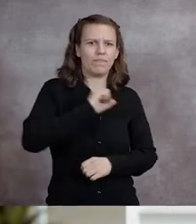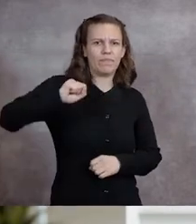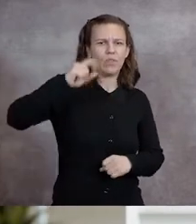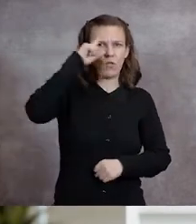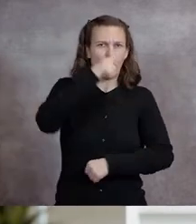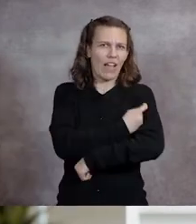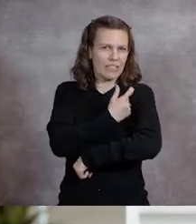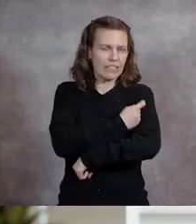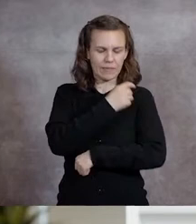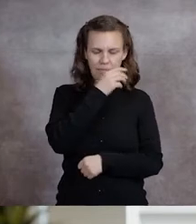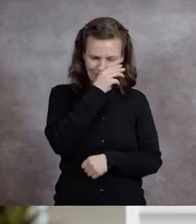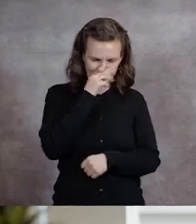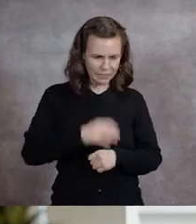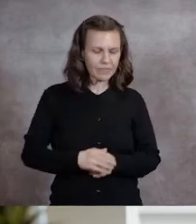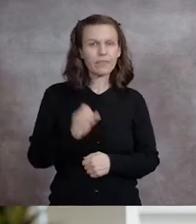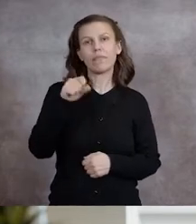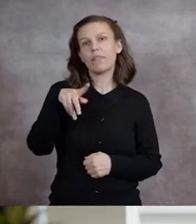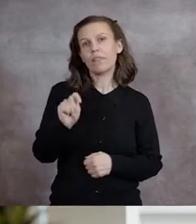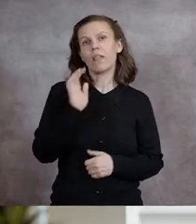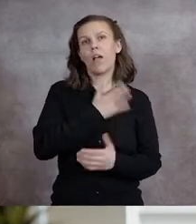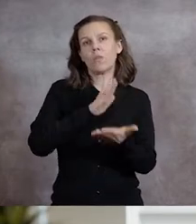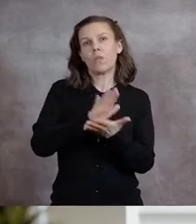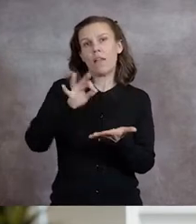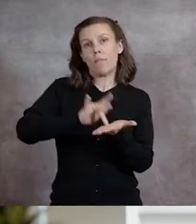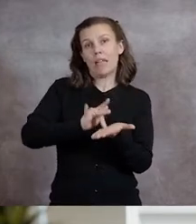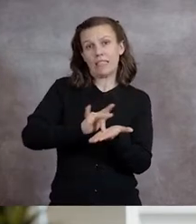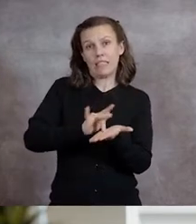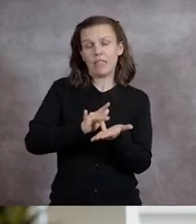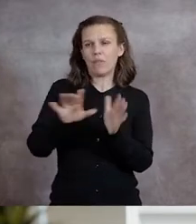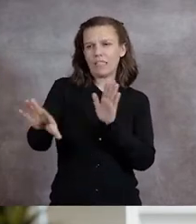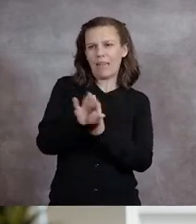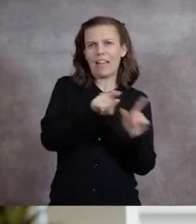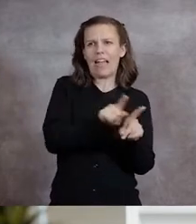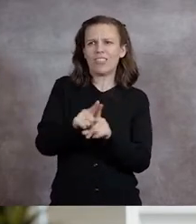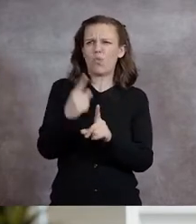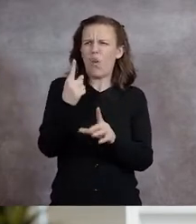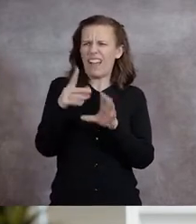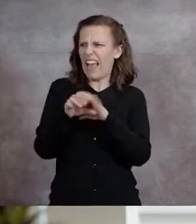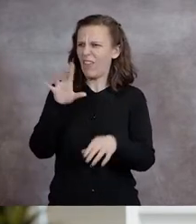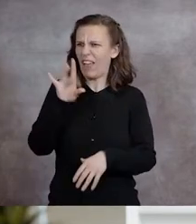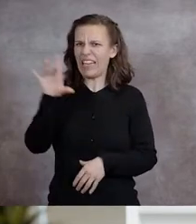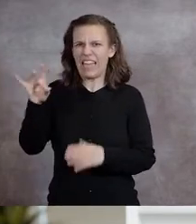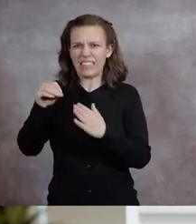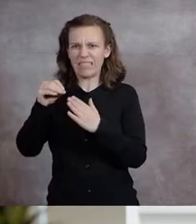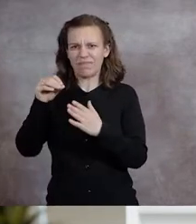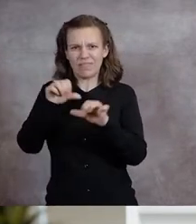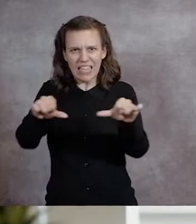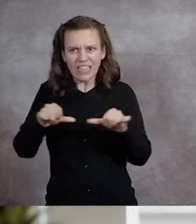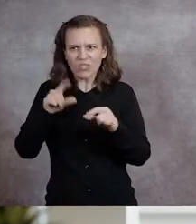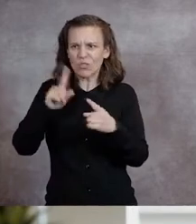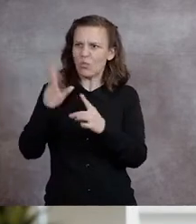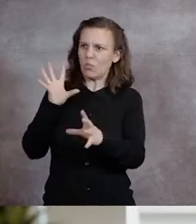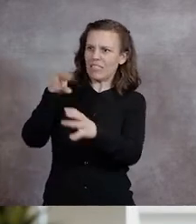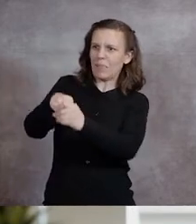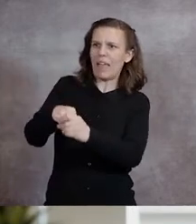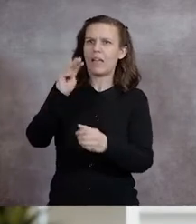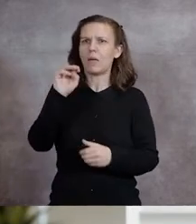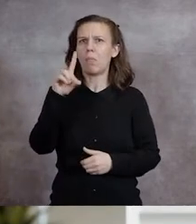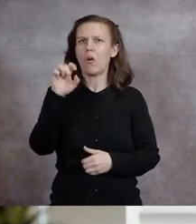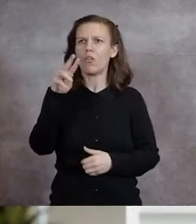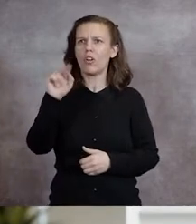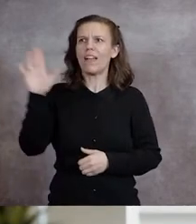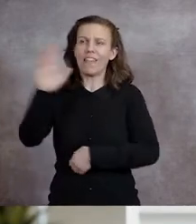In September, our School of Medicine was selected as one of only 88 sites to participate in Moderna's vaccine study,